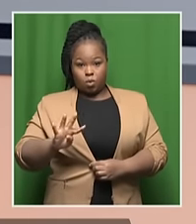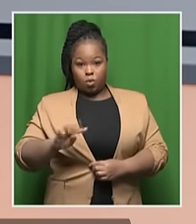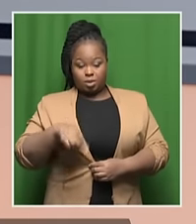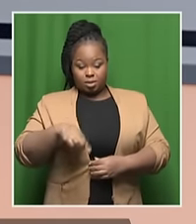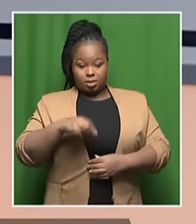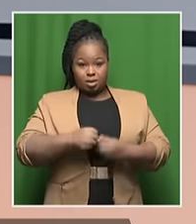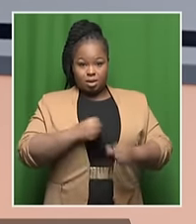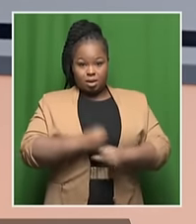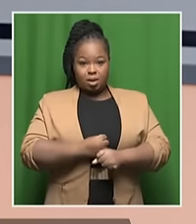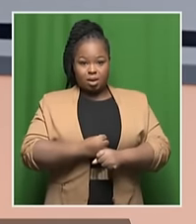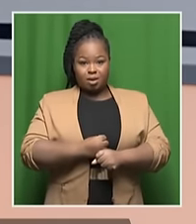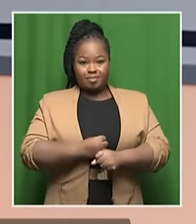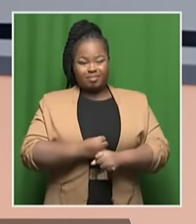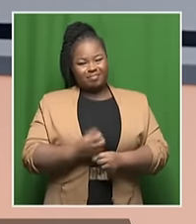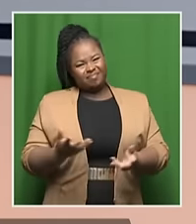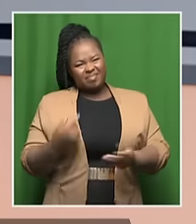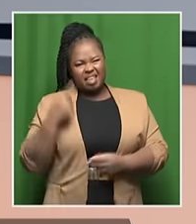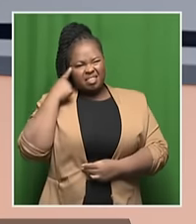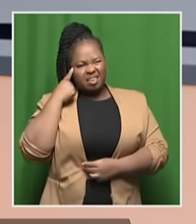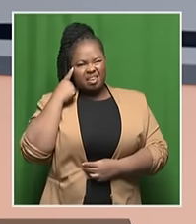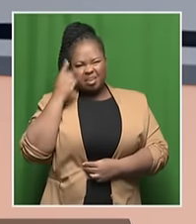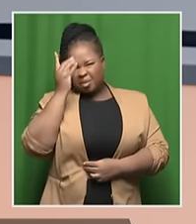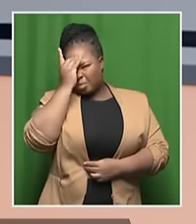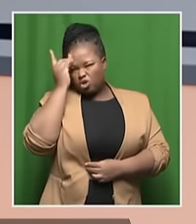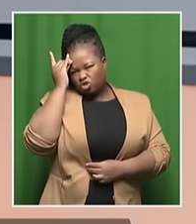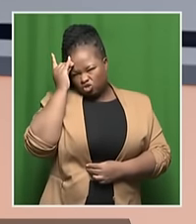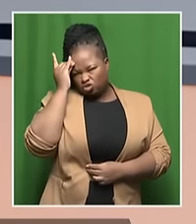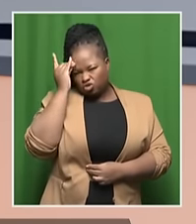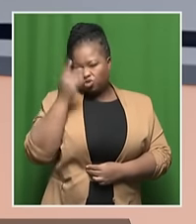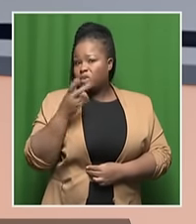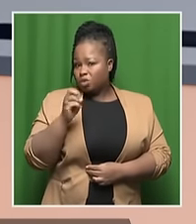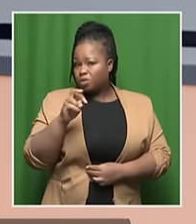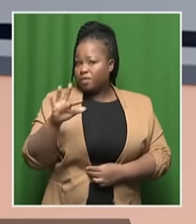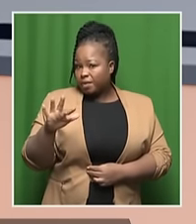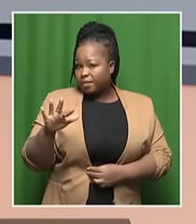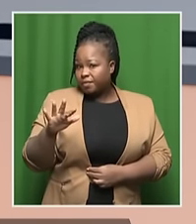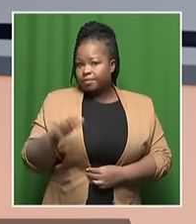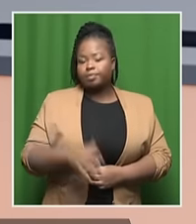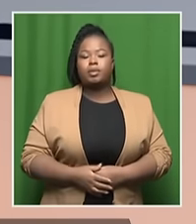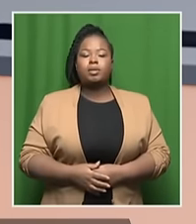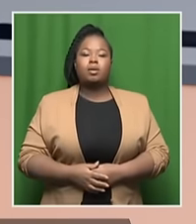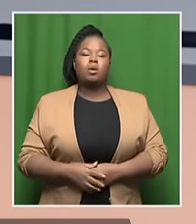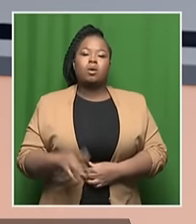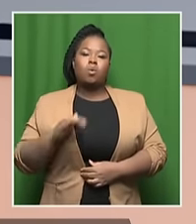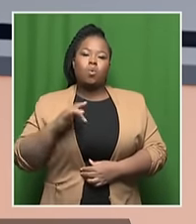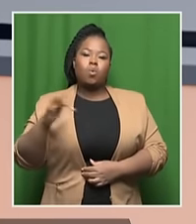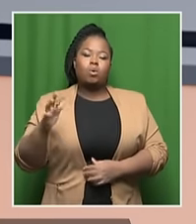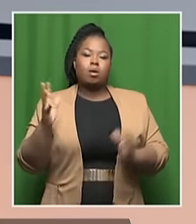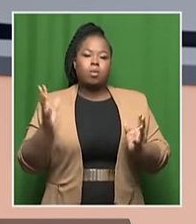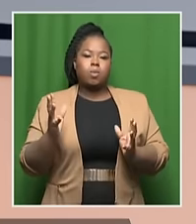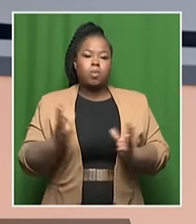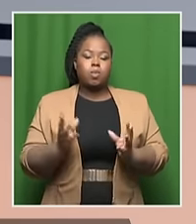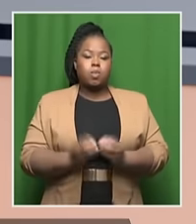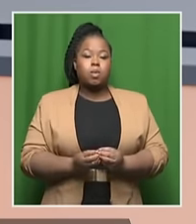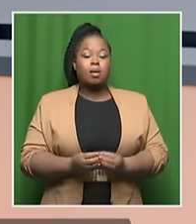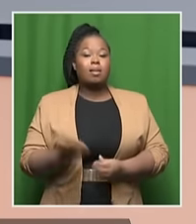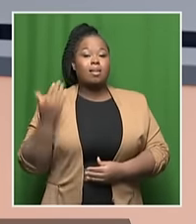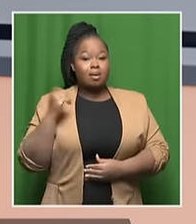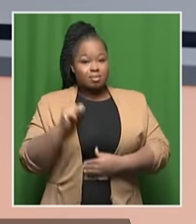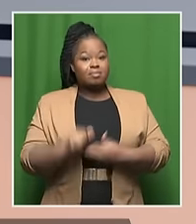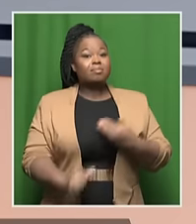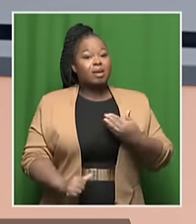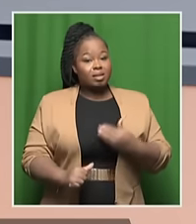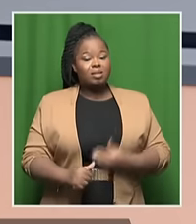2024 until, I think it's March 2025. Water scarcity became a reality last month